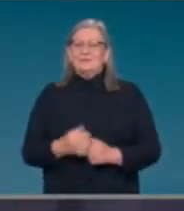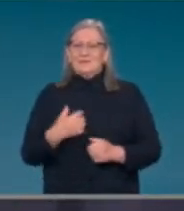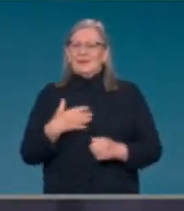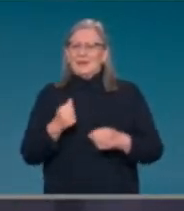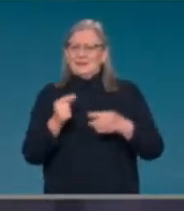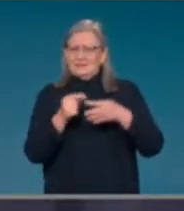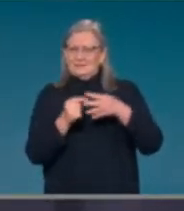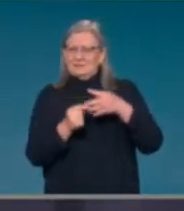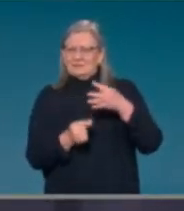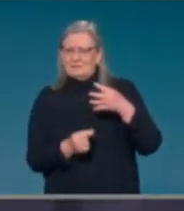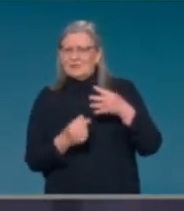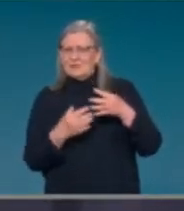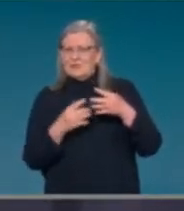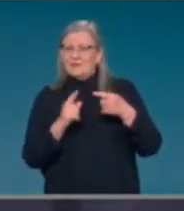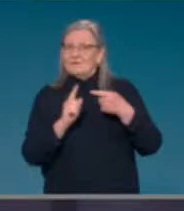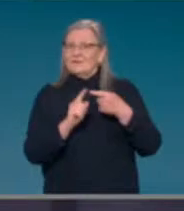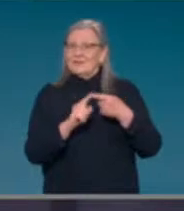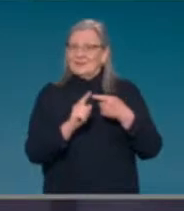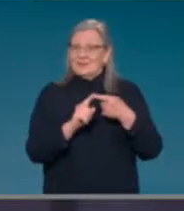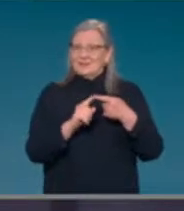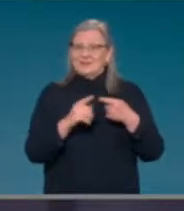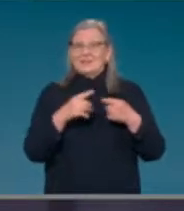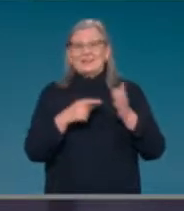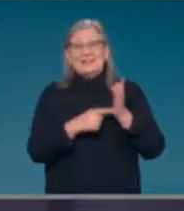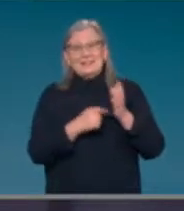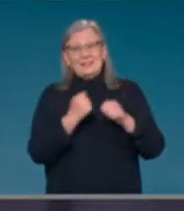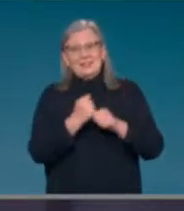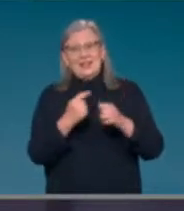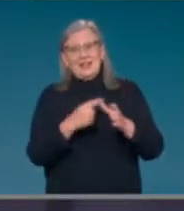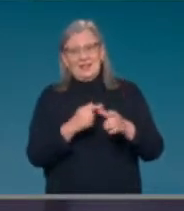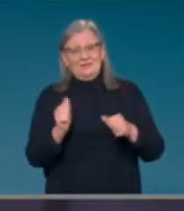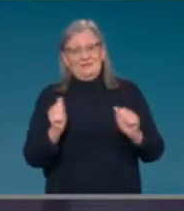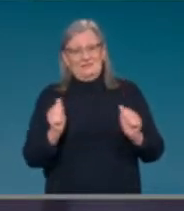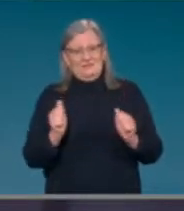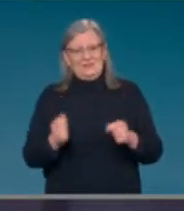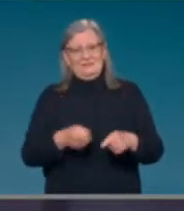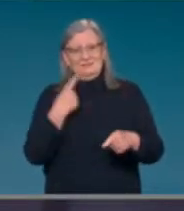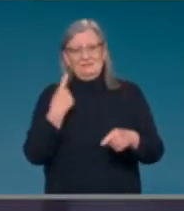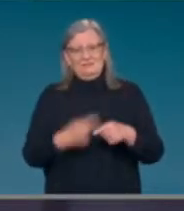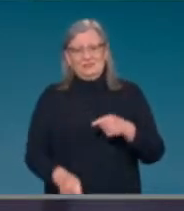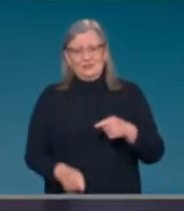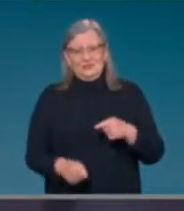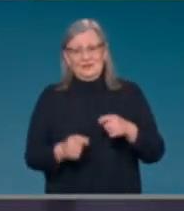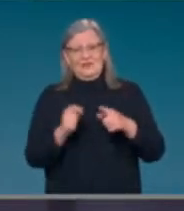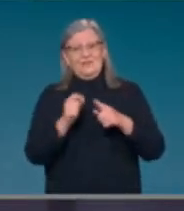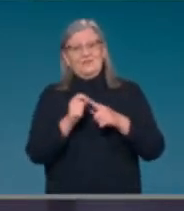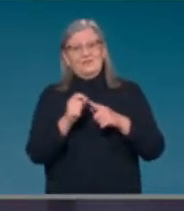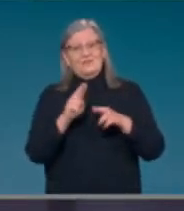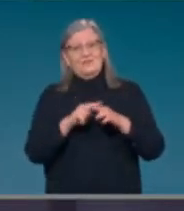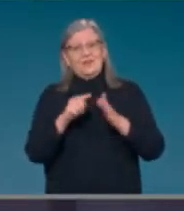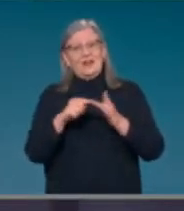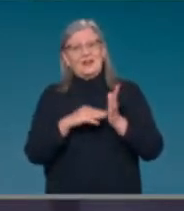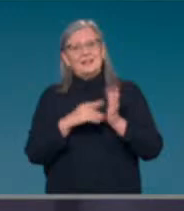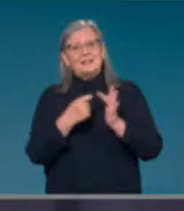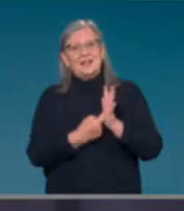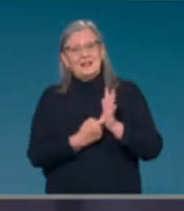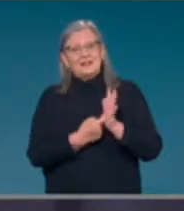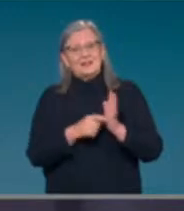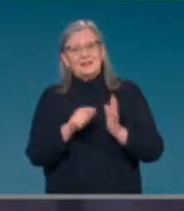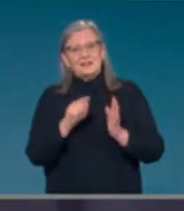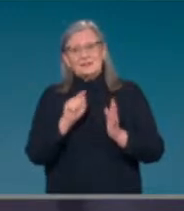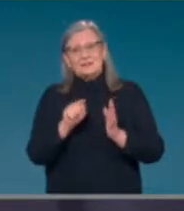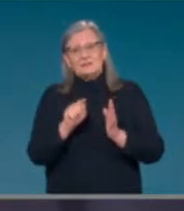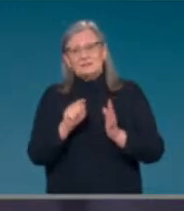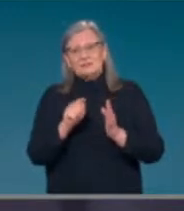TGA has approved the use of Pfizer as a COVID-19 booster